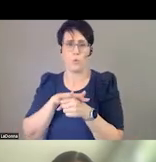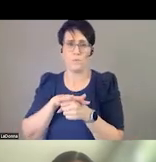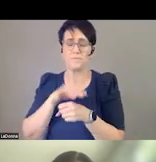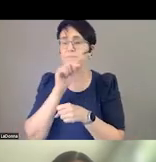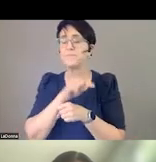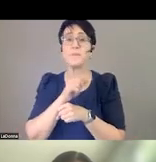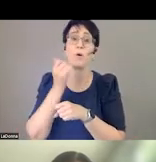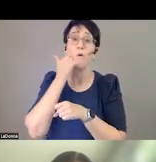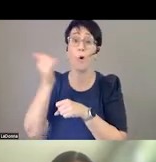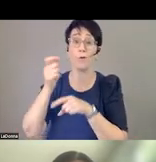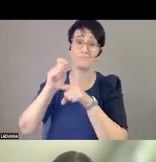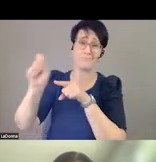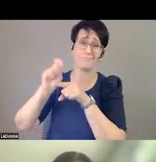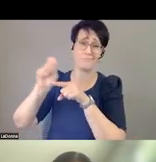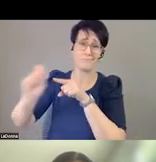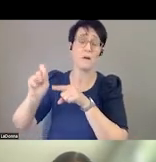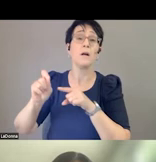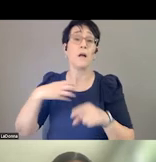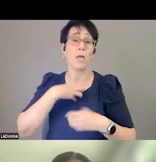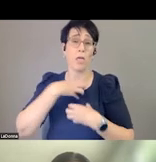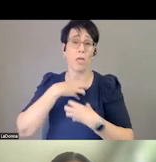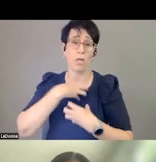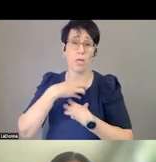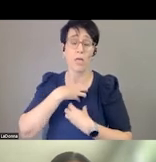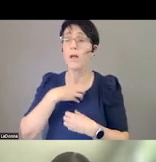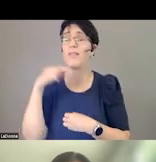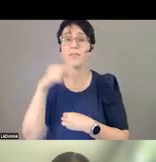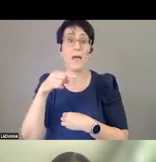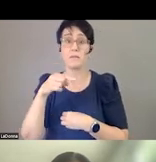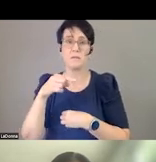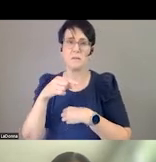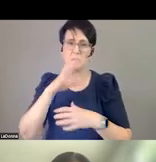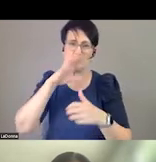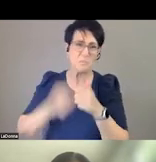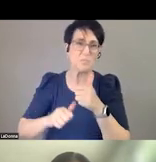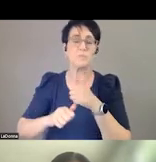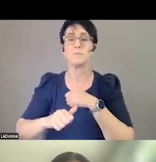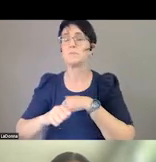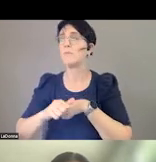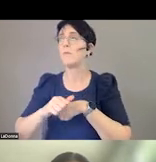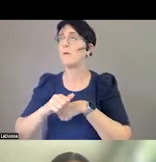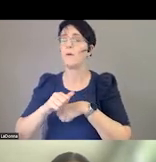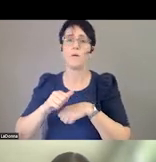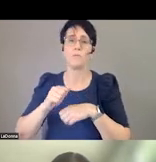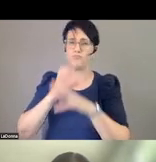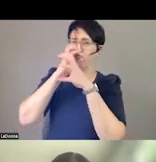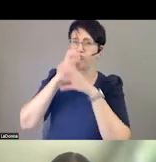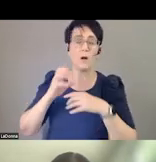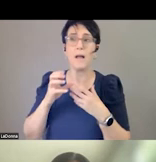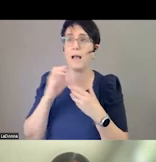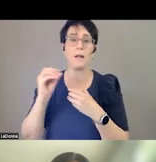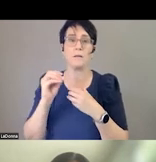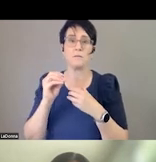complaints around the hospital being punitive and horrible and, you know, just not a good place to go for anybody. And I thought that